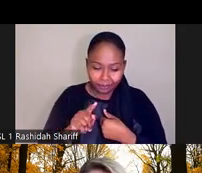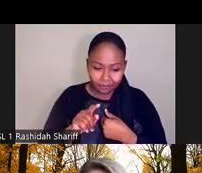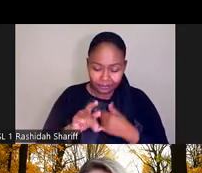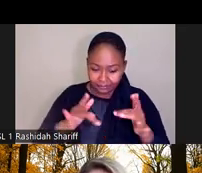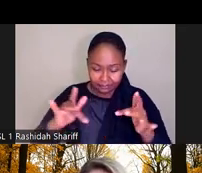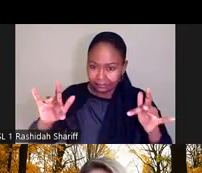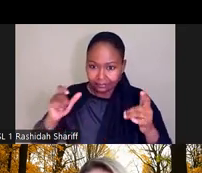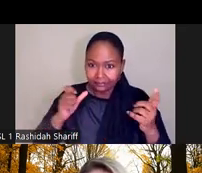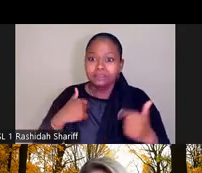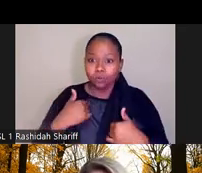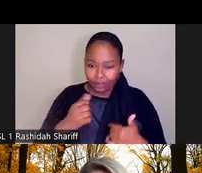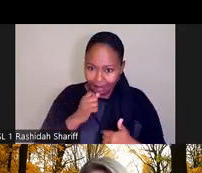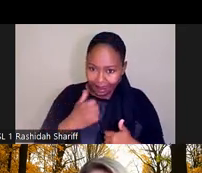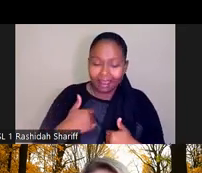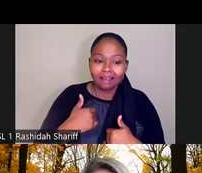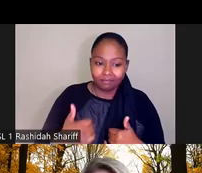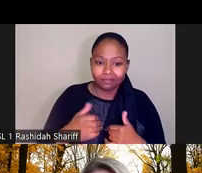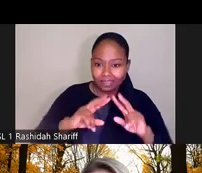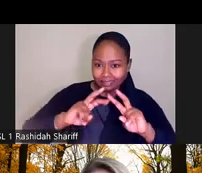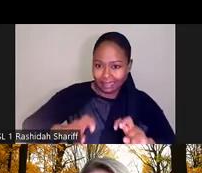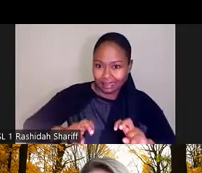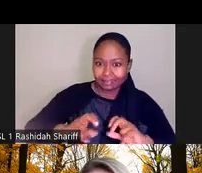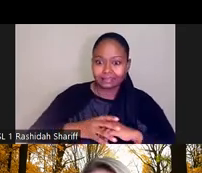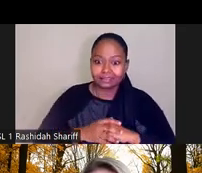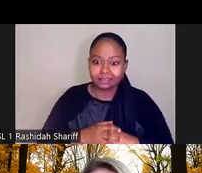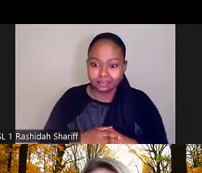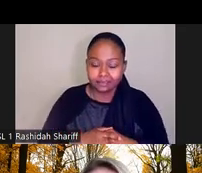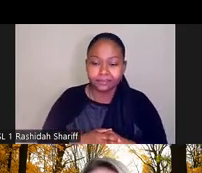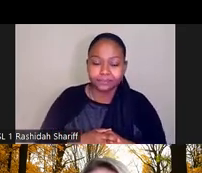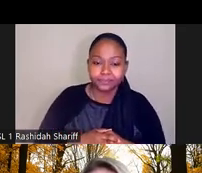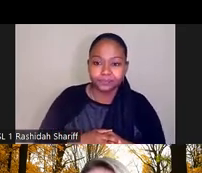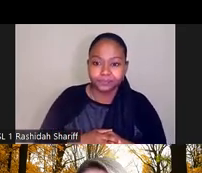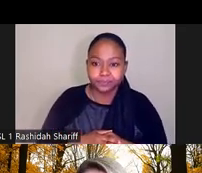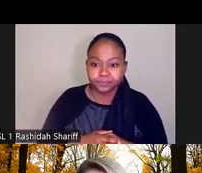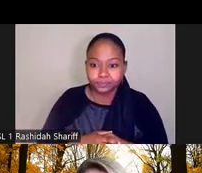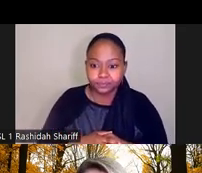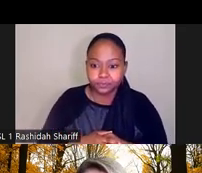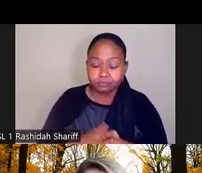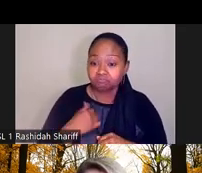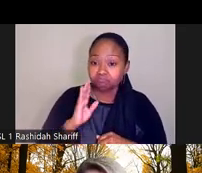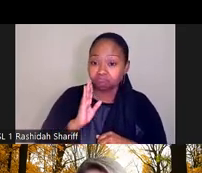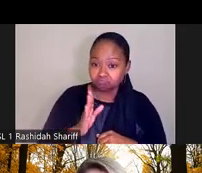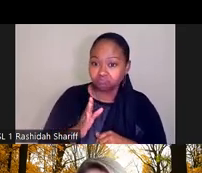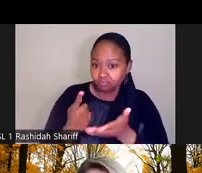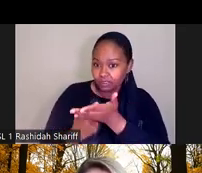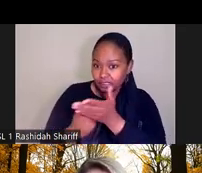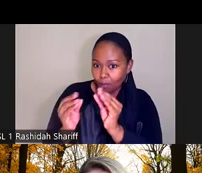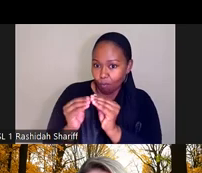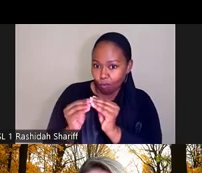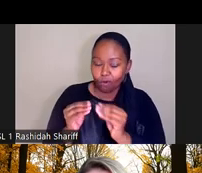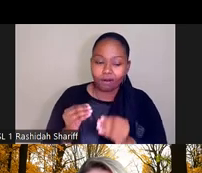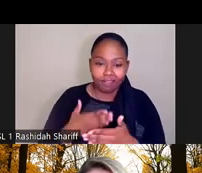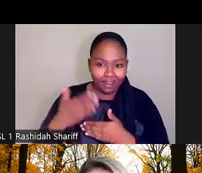home and community-based services gap analysis and roadmap comes into play. So I'll be talking to you more about that in the next